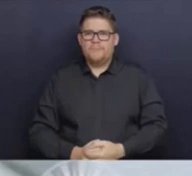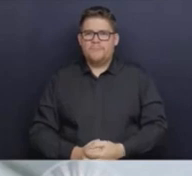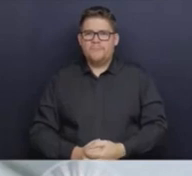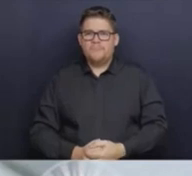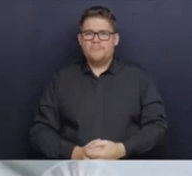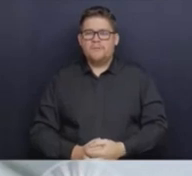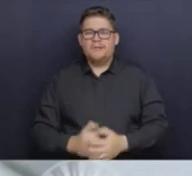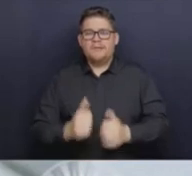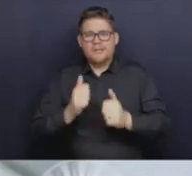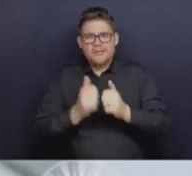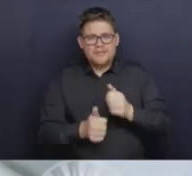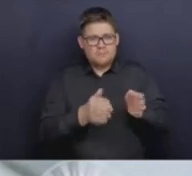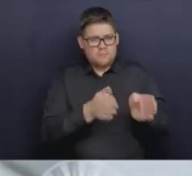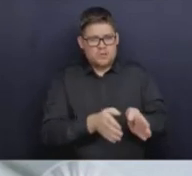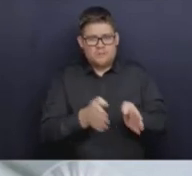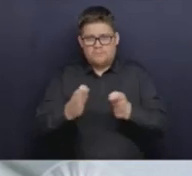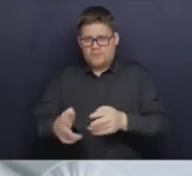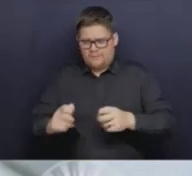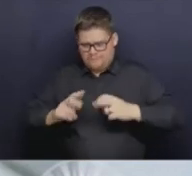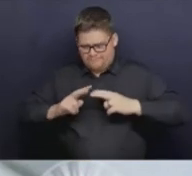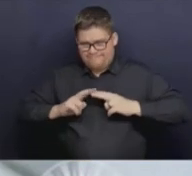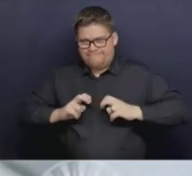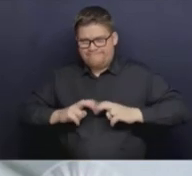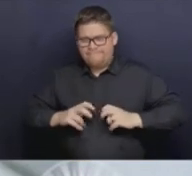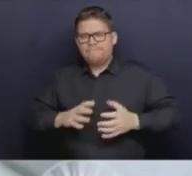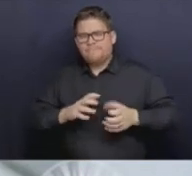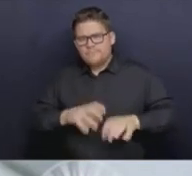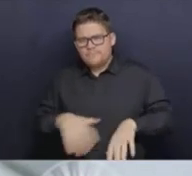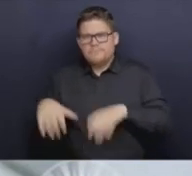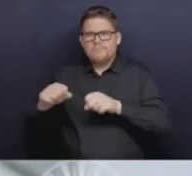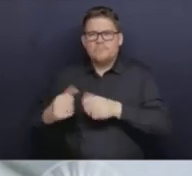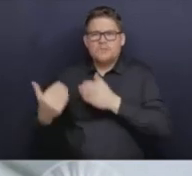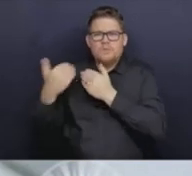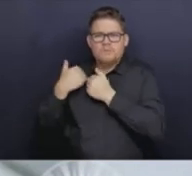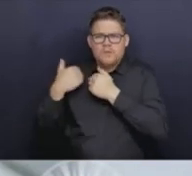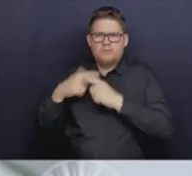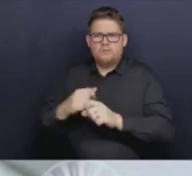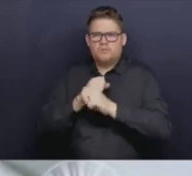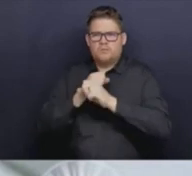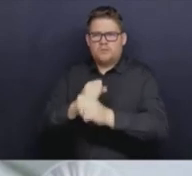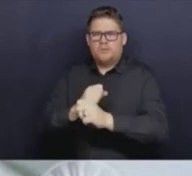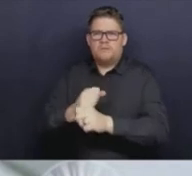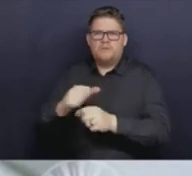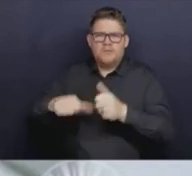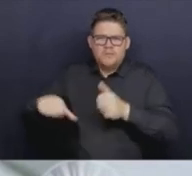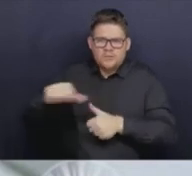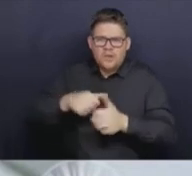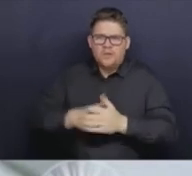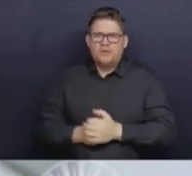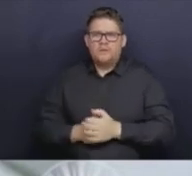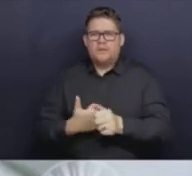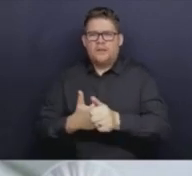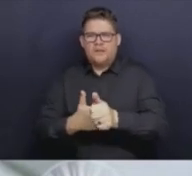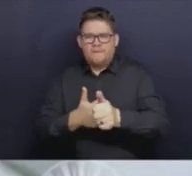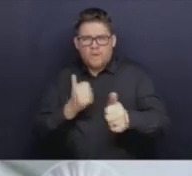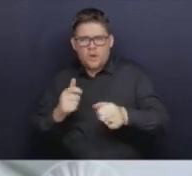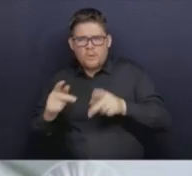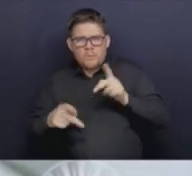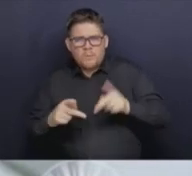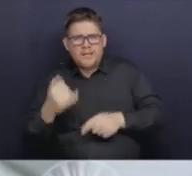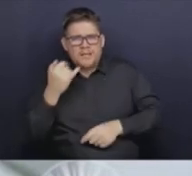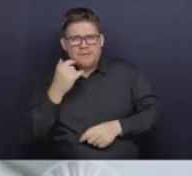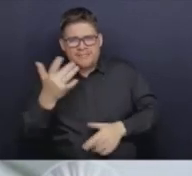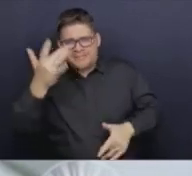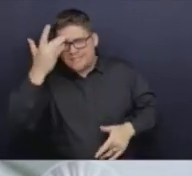responsibility for protecting others, we're staying away from others, if we're sick, if we are having